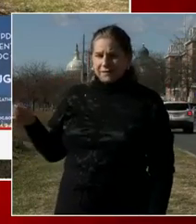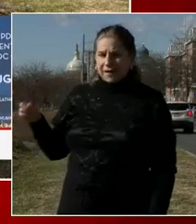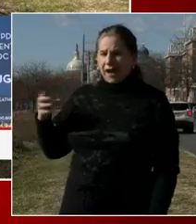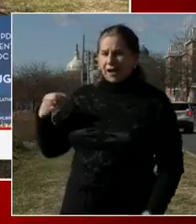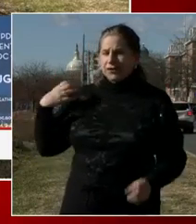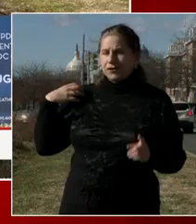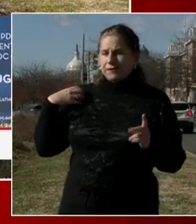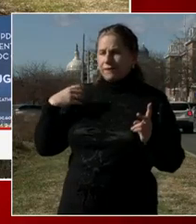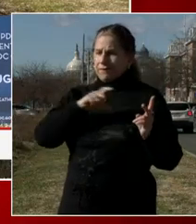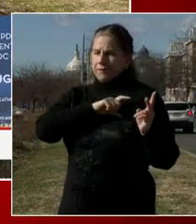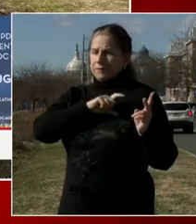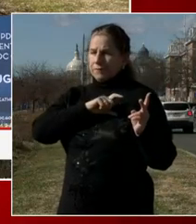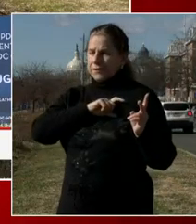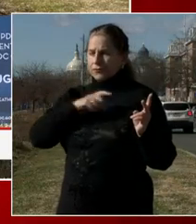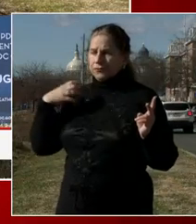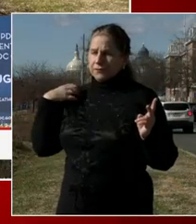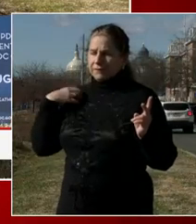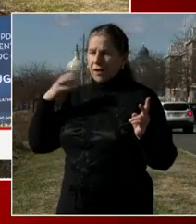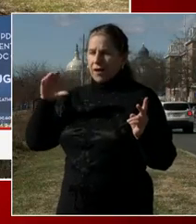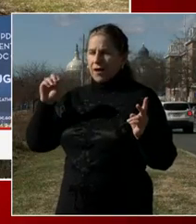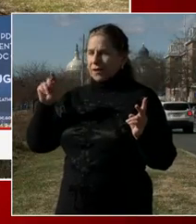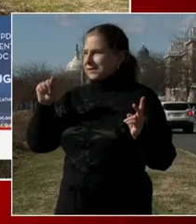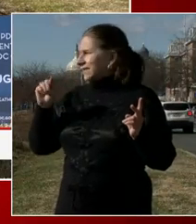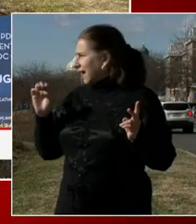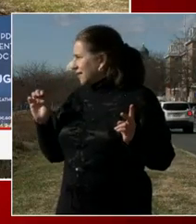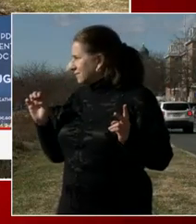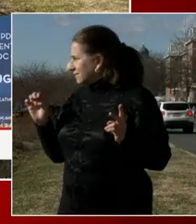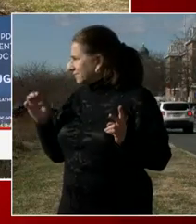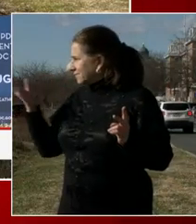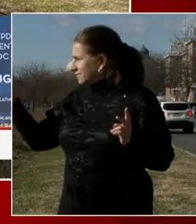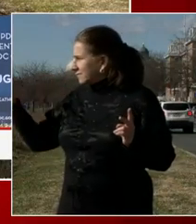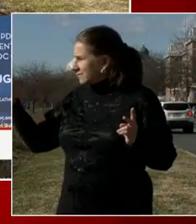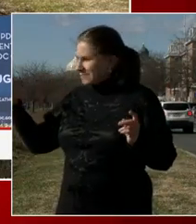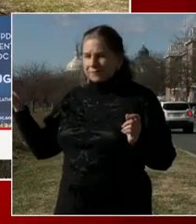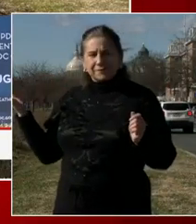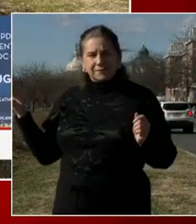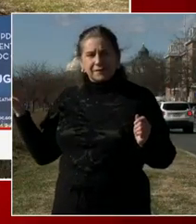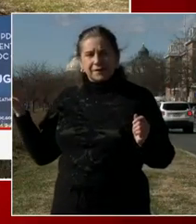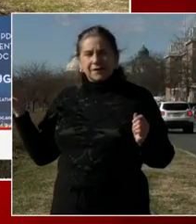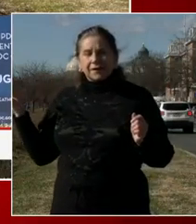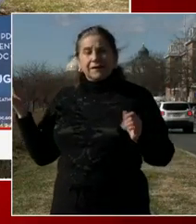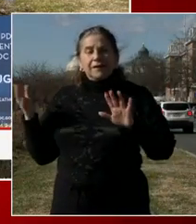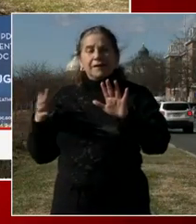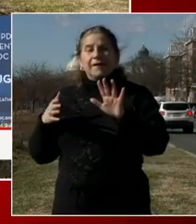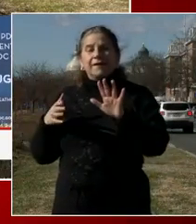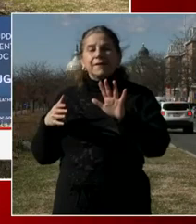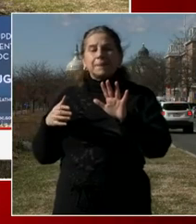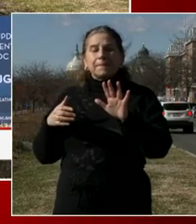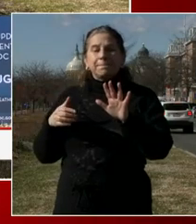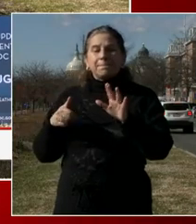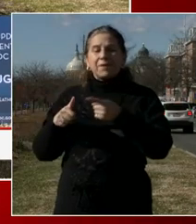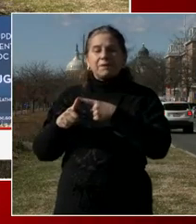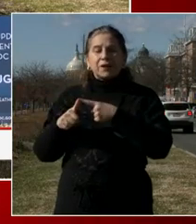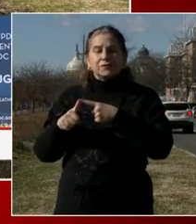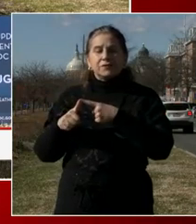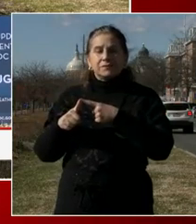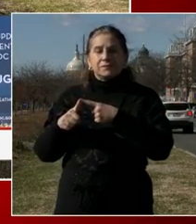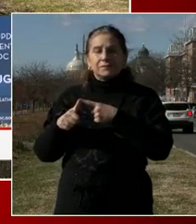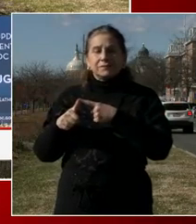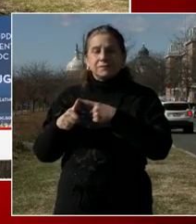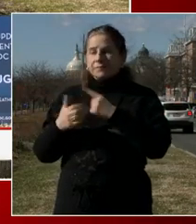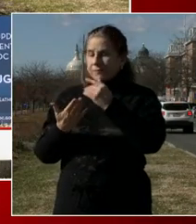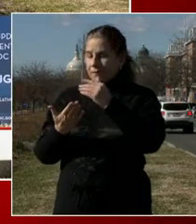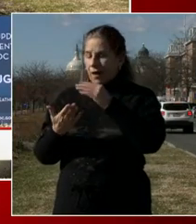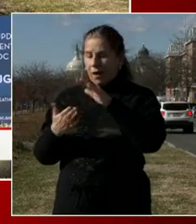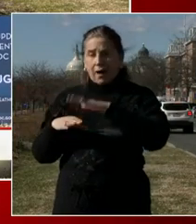Hi, Sam. Thanks for the question. So the original release that was put out by the Secret Service, as you know, was very restrictive, especially